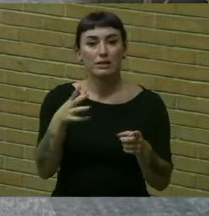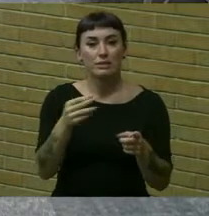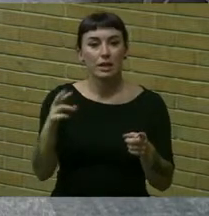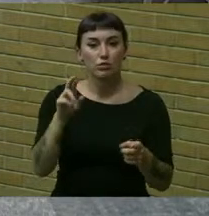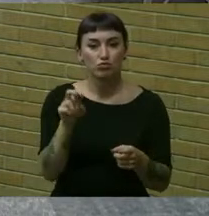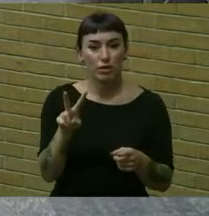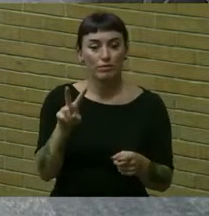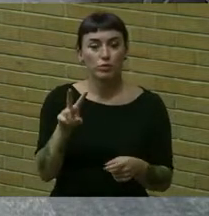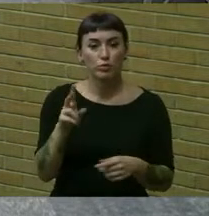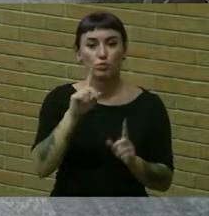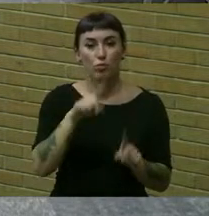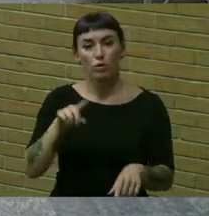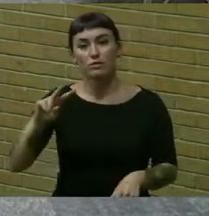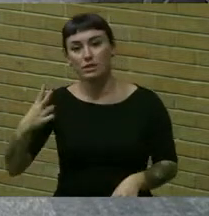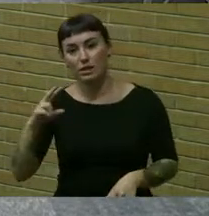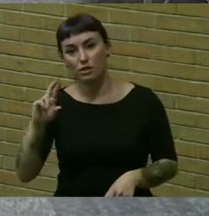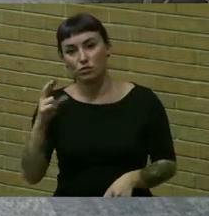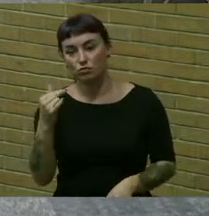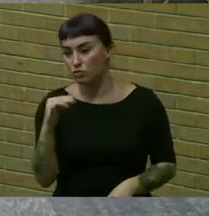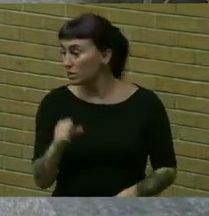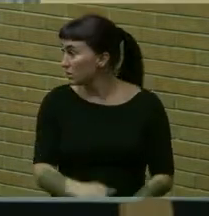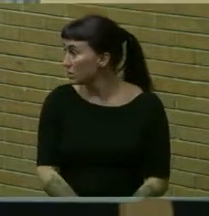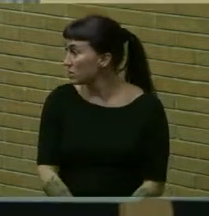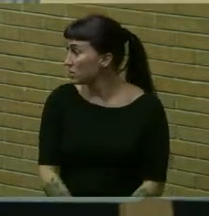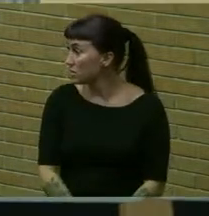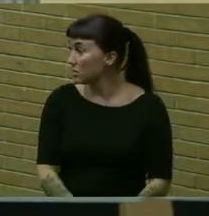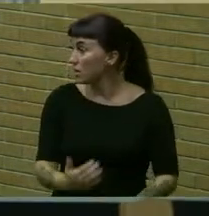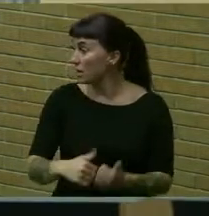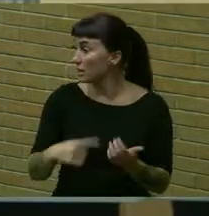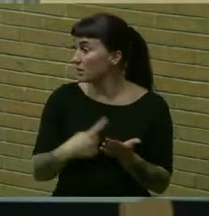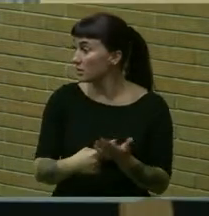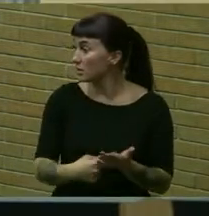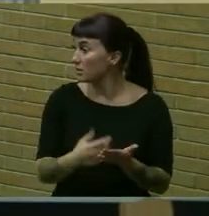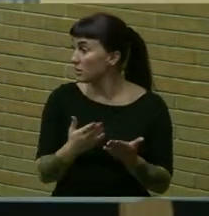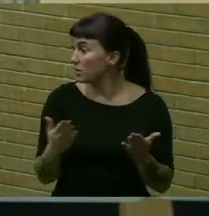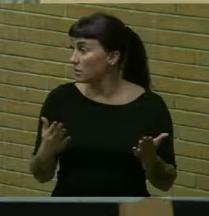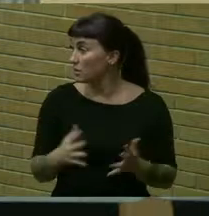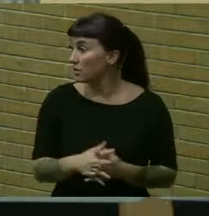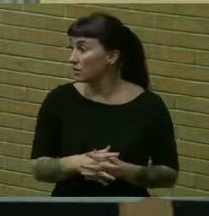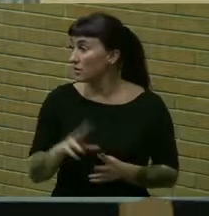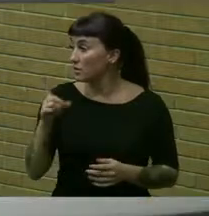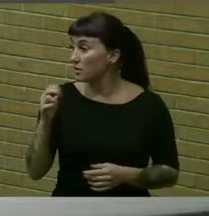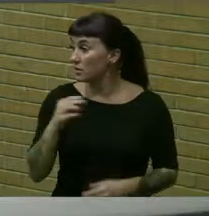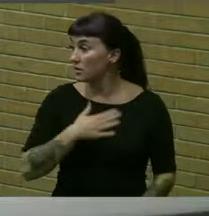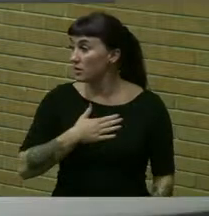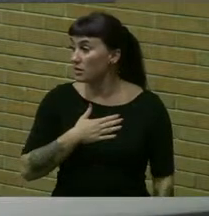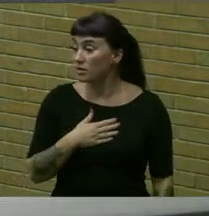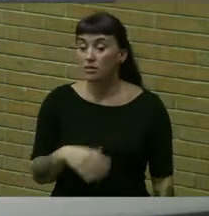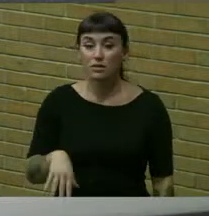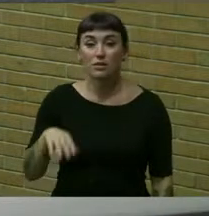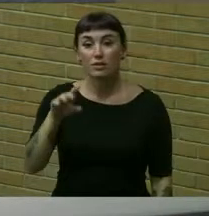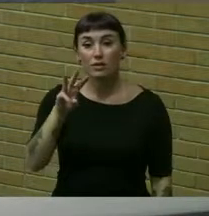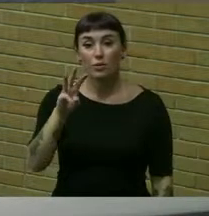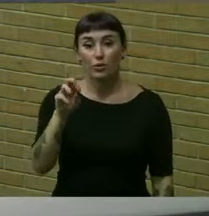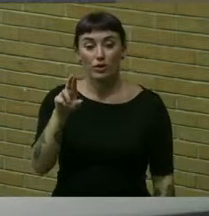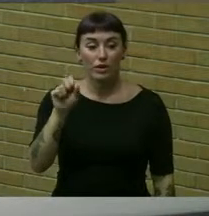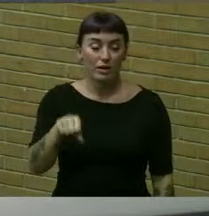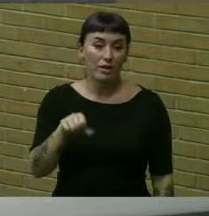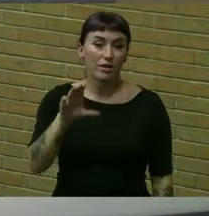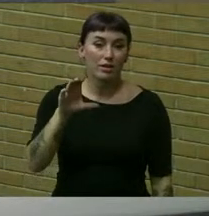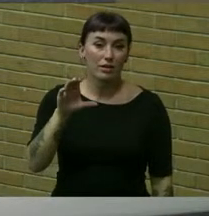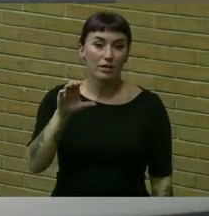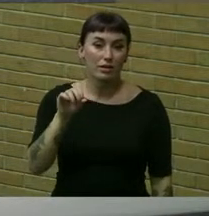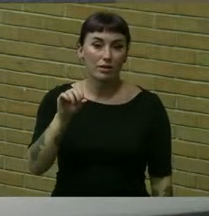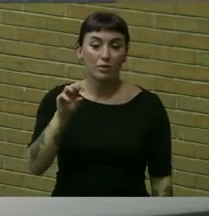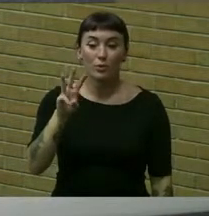reports second discussion hearing none dan please call the roll council member werner aye